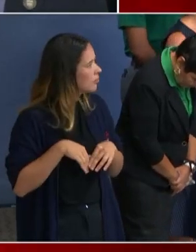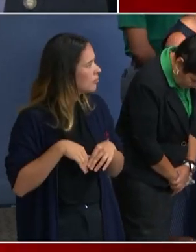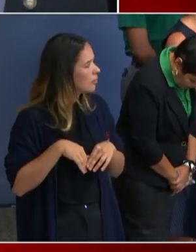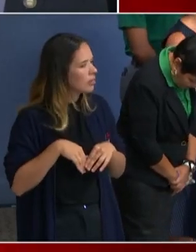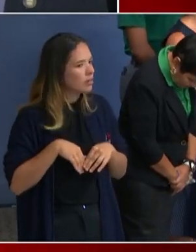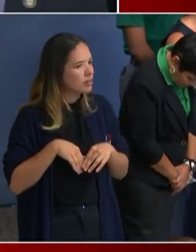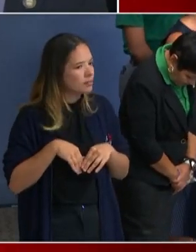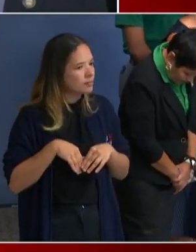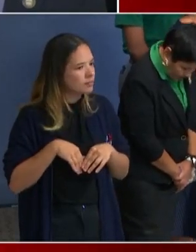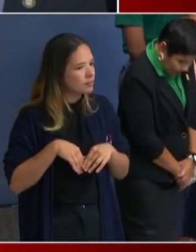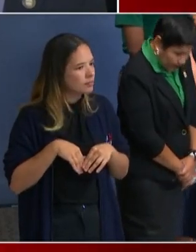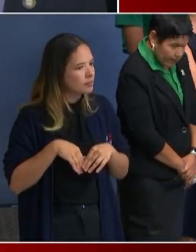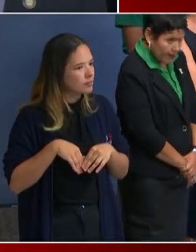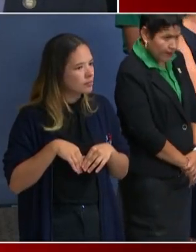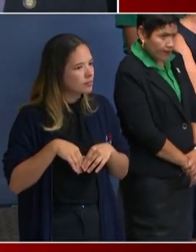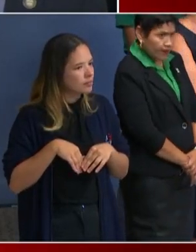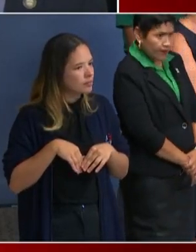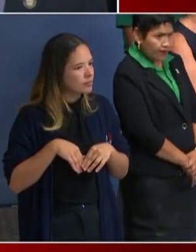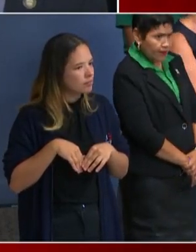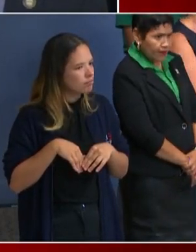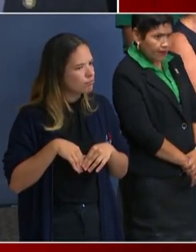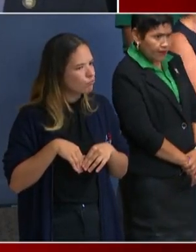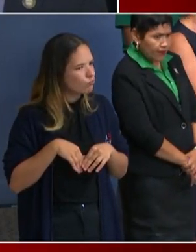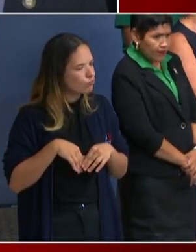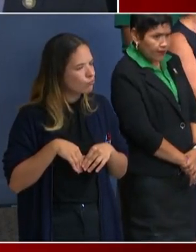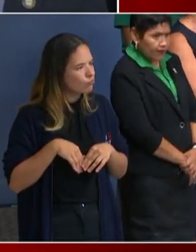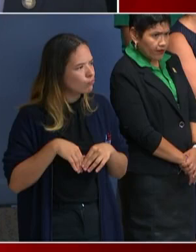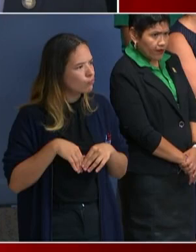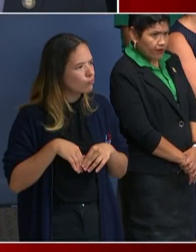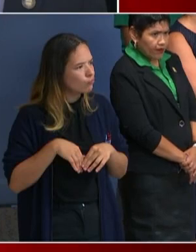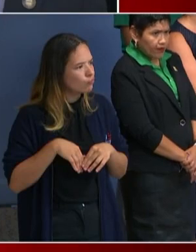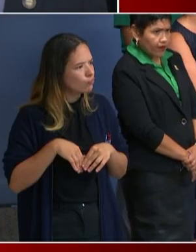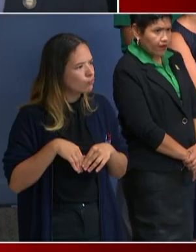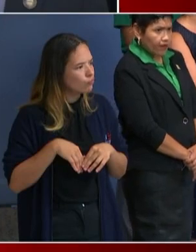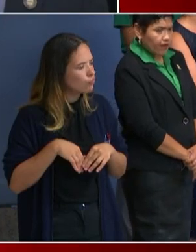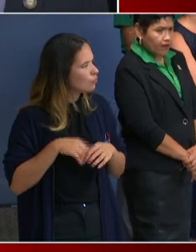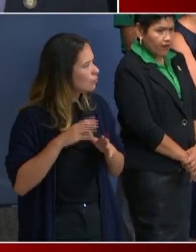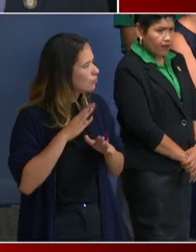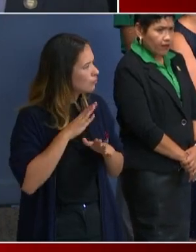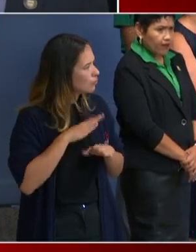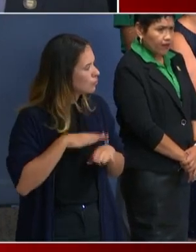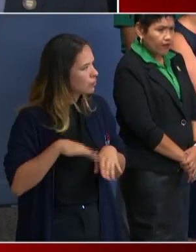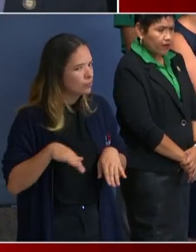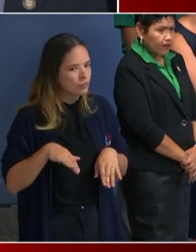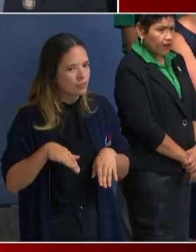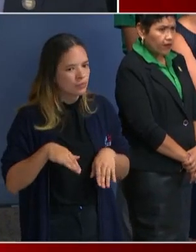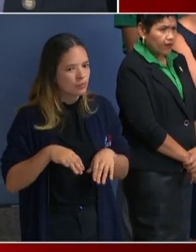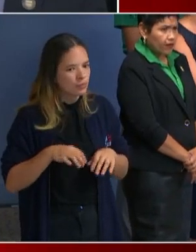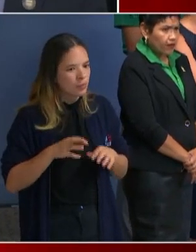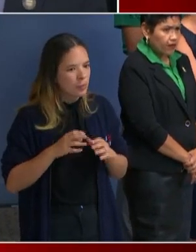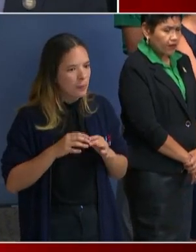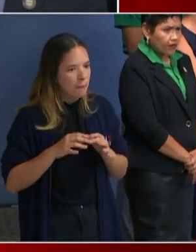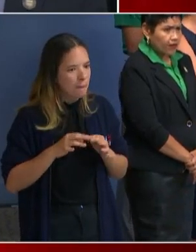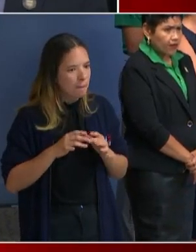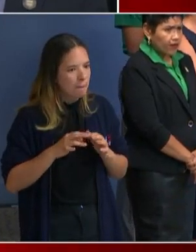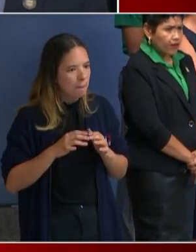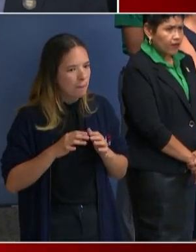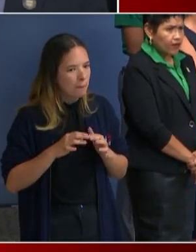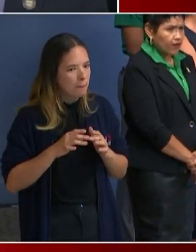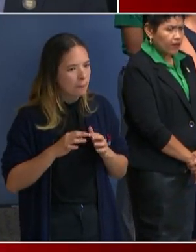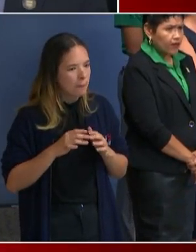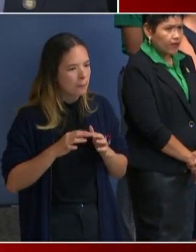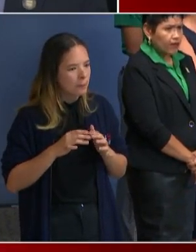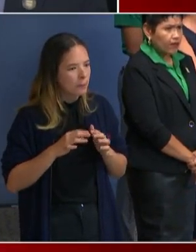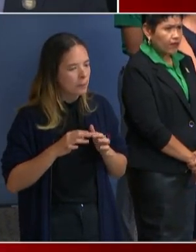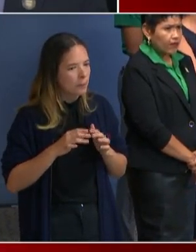We understand that another audit is about to be released in the wake of multiple deaths. And my question is, how